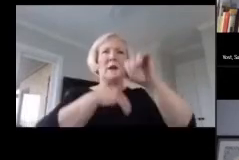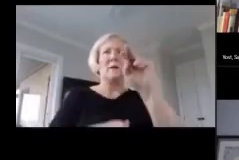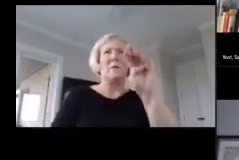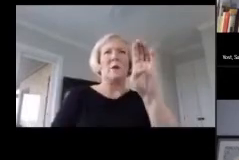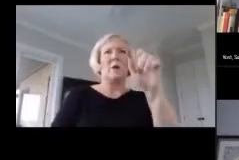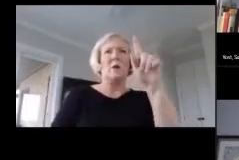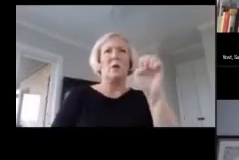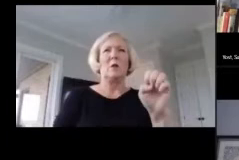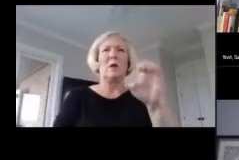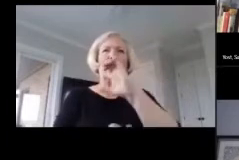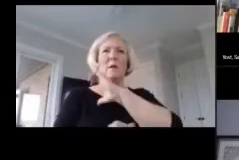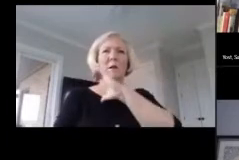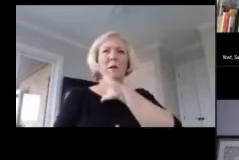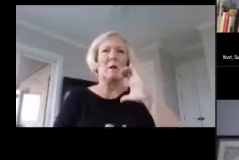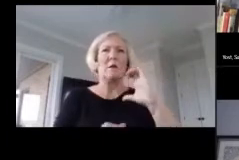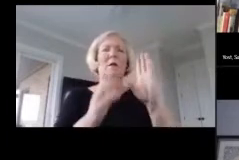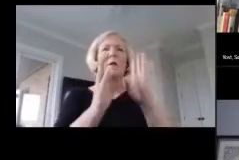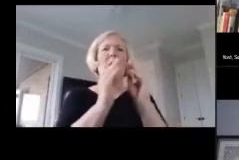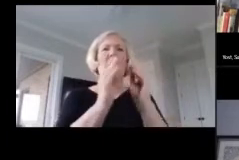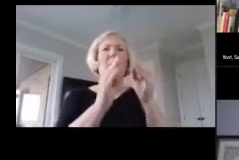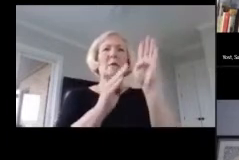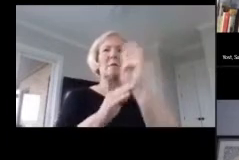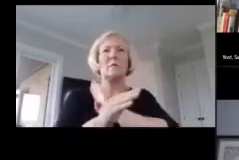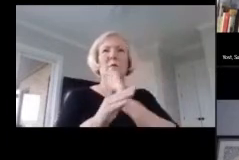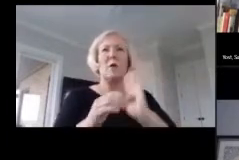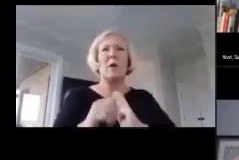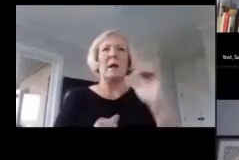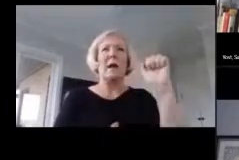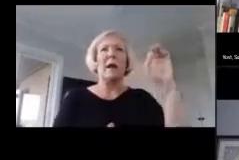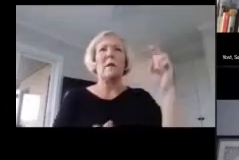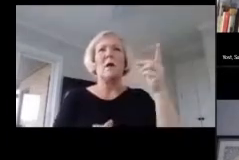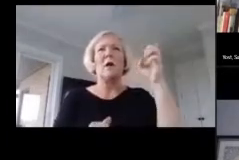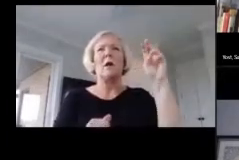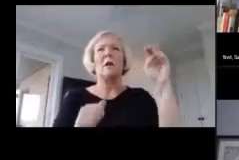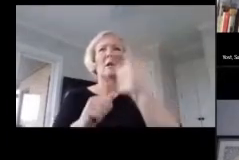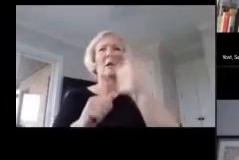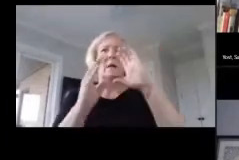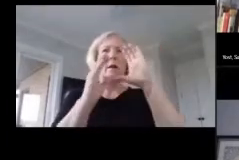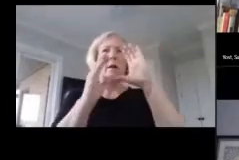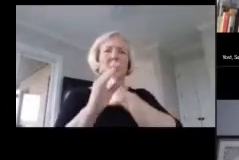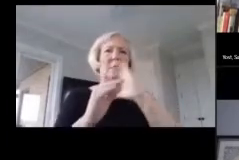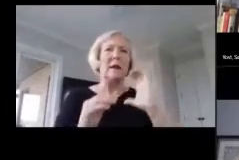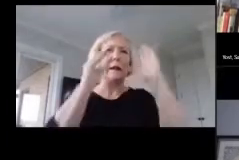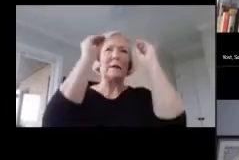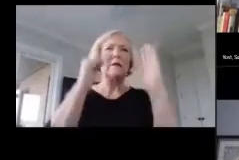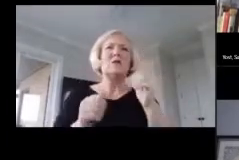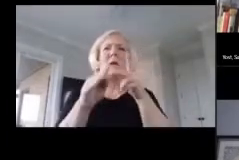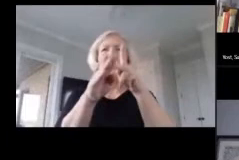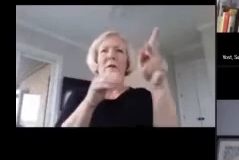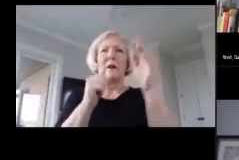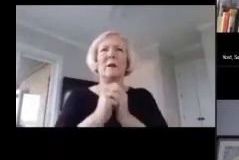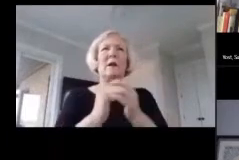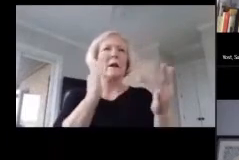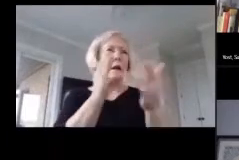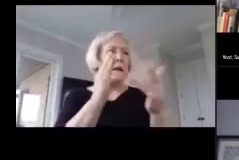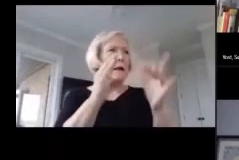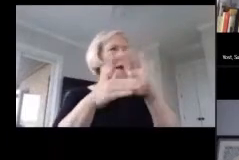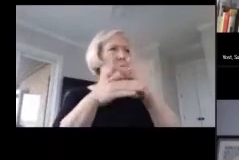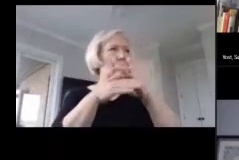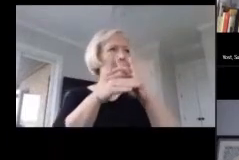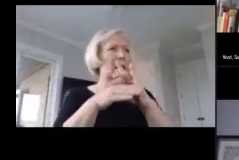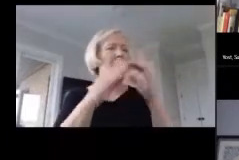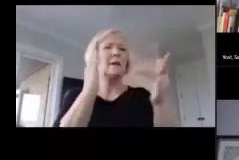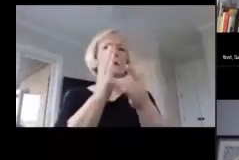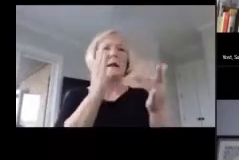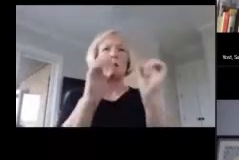Board of Mathematical Sciences Ad Hoc Committee on Teachers as Professionals, the Content Technical Working Group for the Partnership